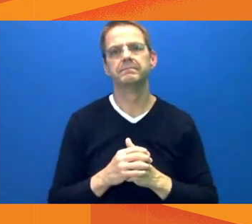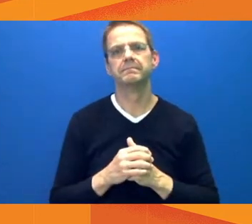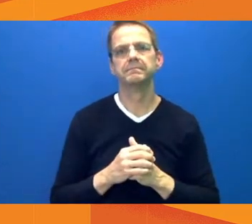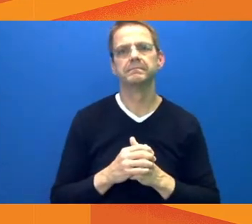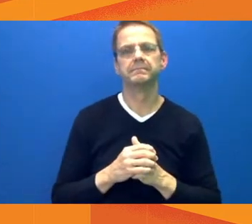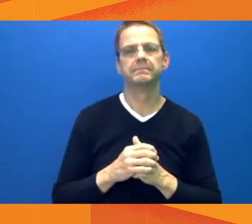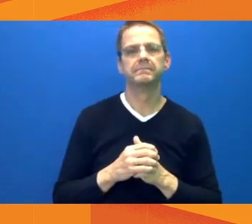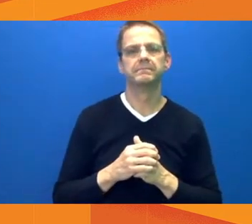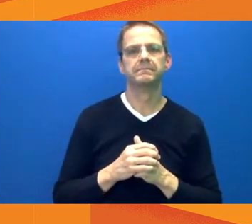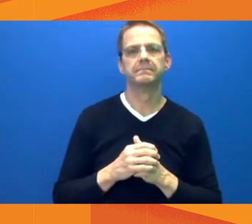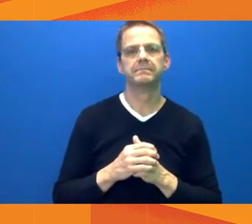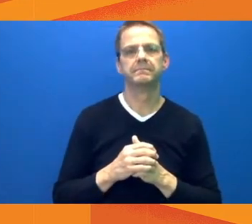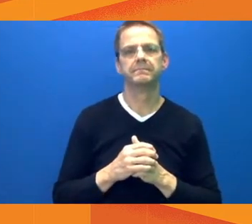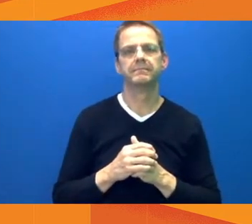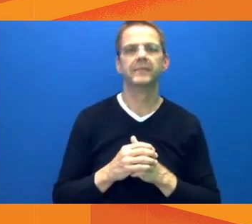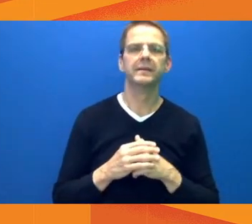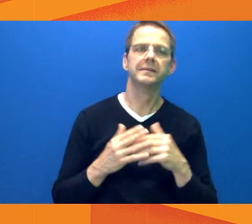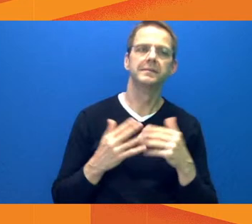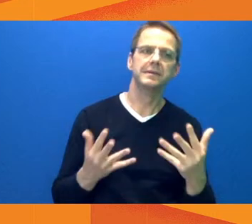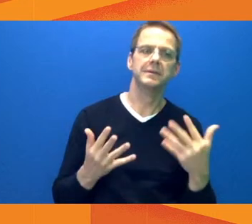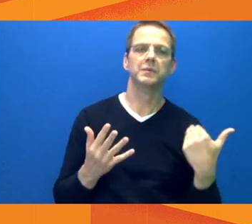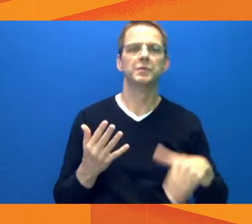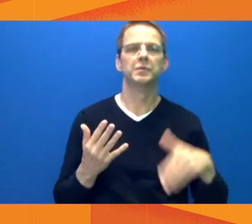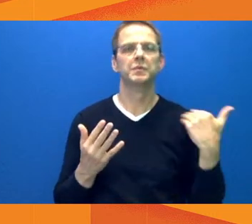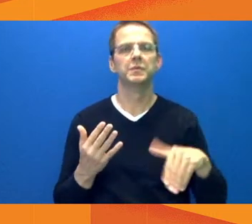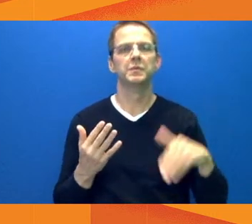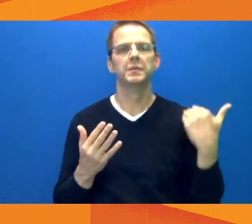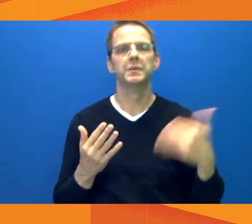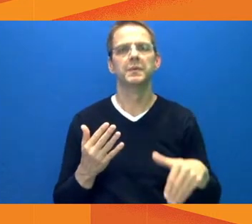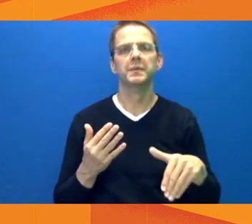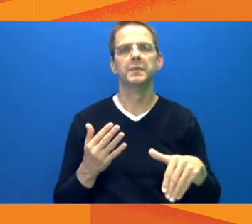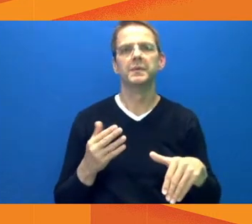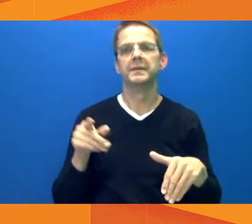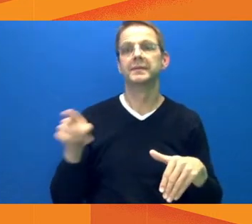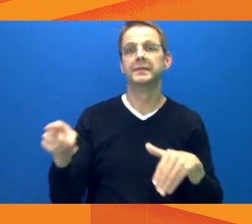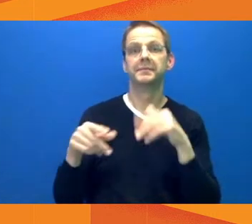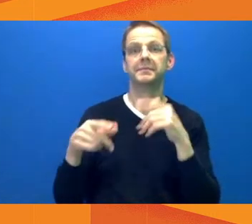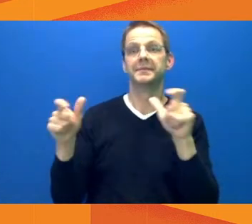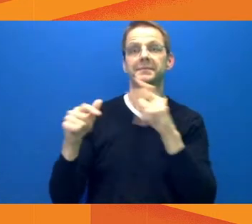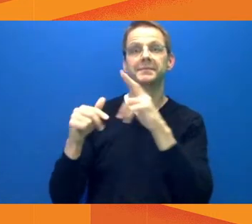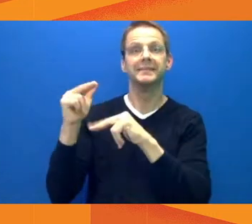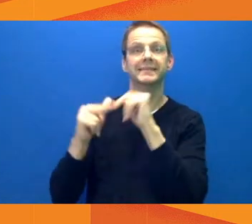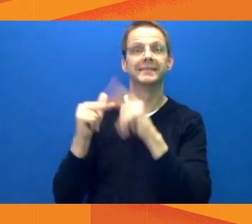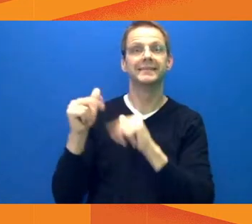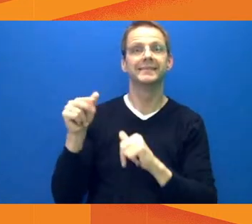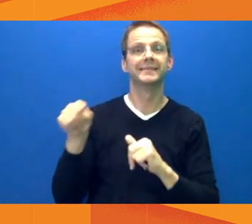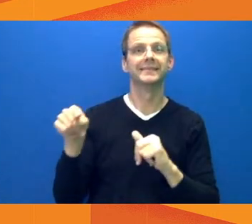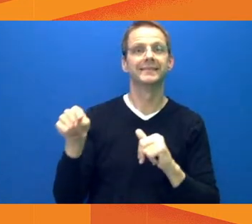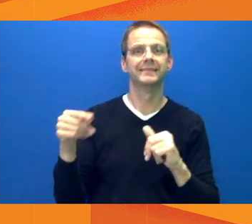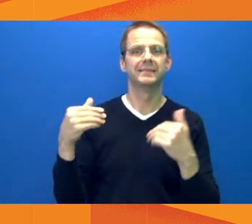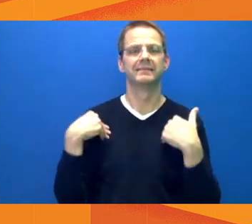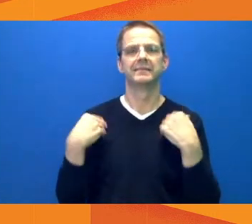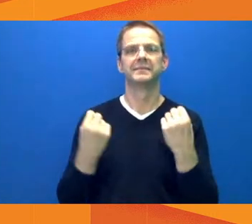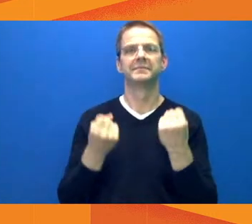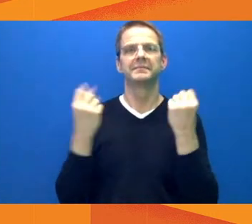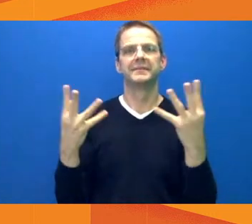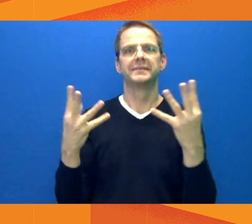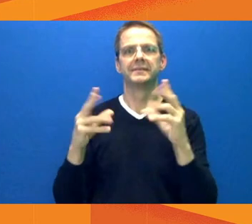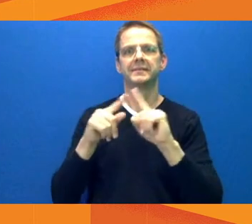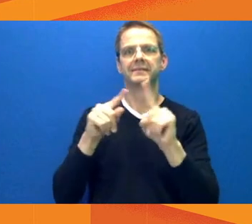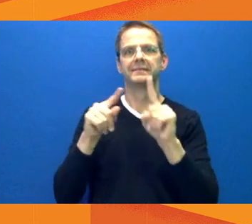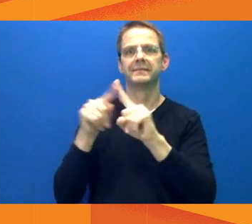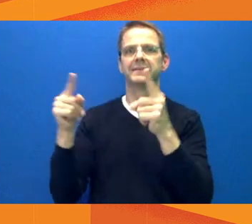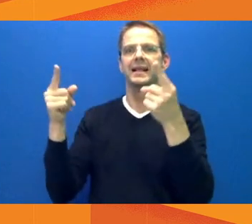it is a fairly hard wearing building. You know, we run raves and even the chamber ball can get a bit fuzzy at times. And so